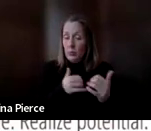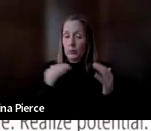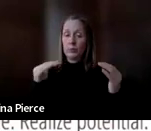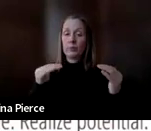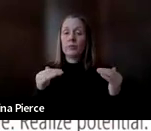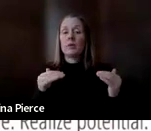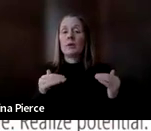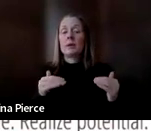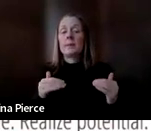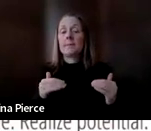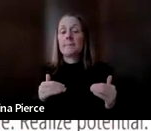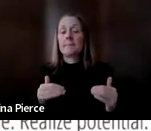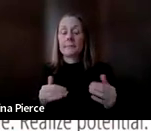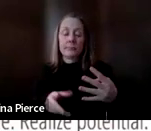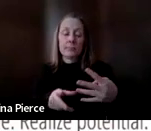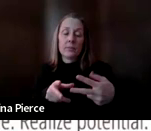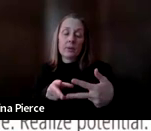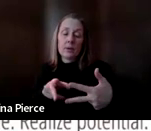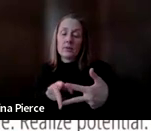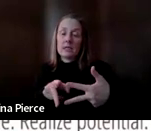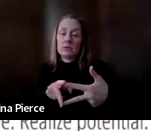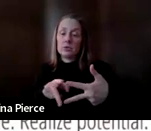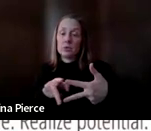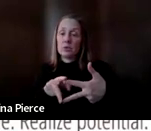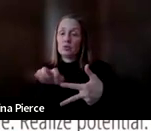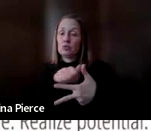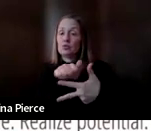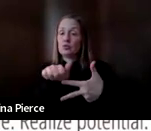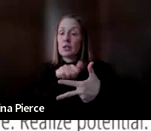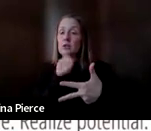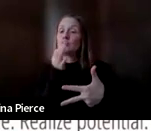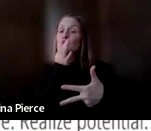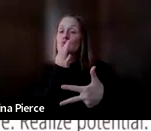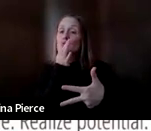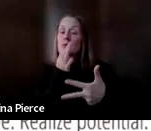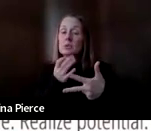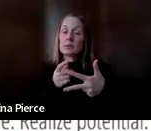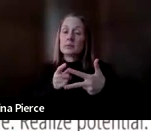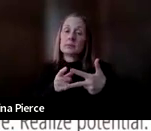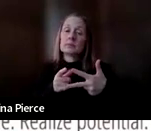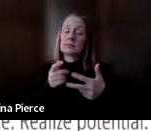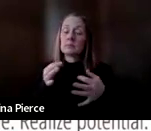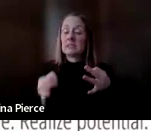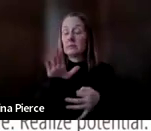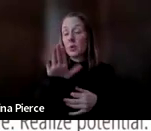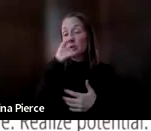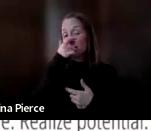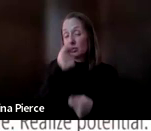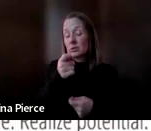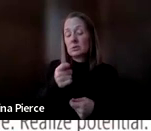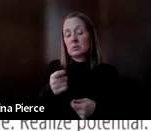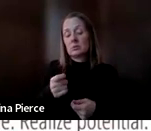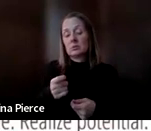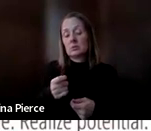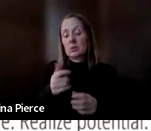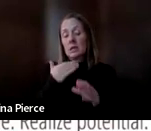have two trainings coming up. So if this is something you would be interested in, my email will be available at the end. Our